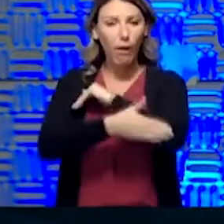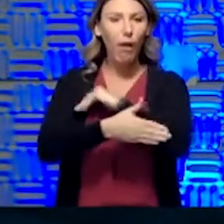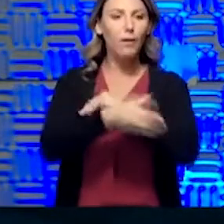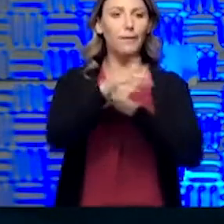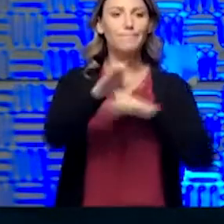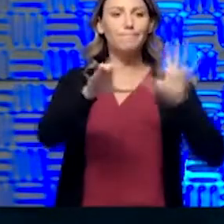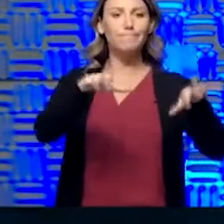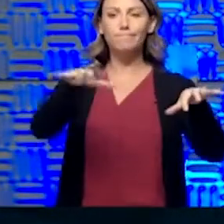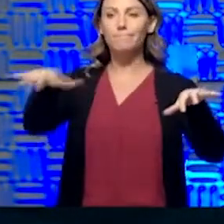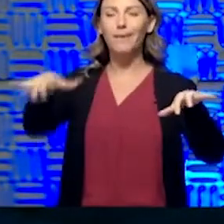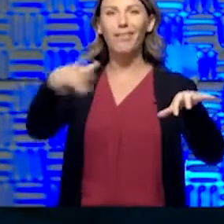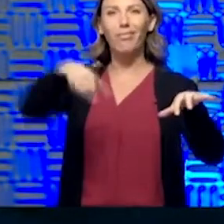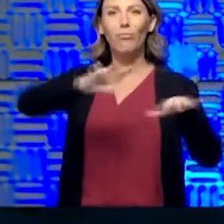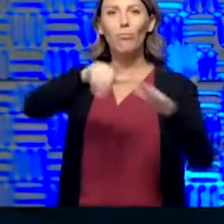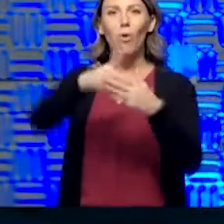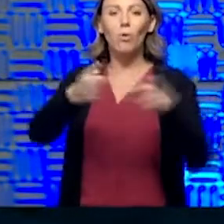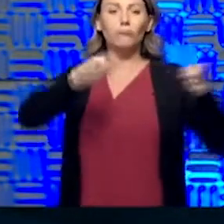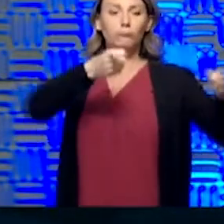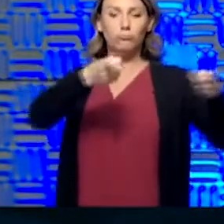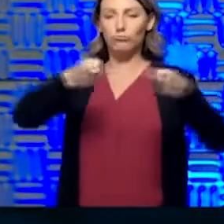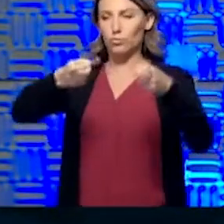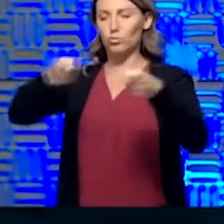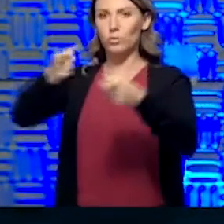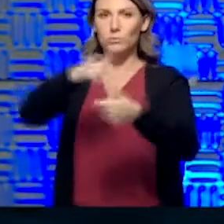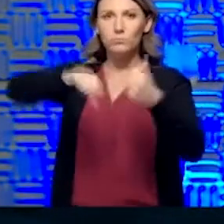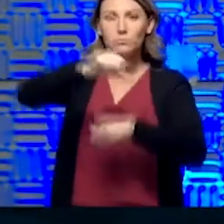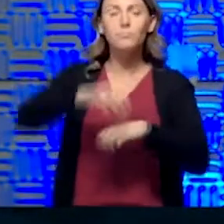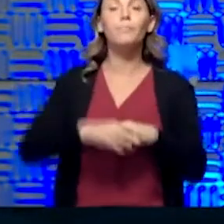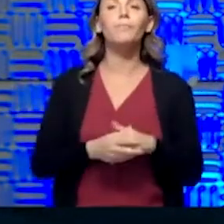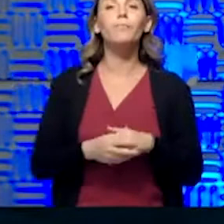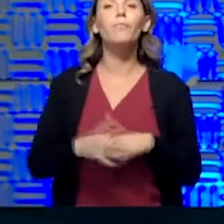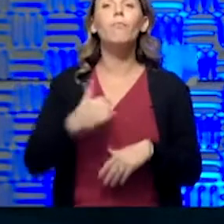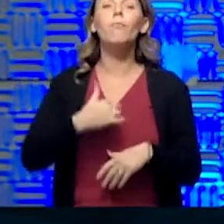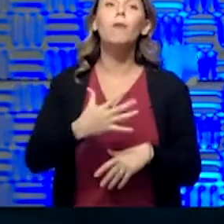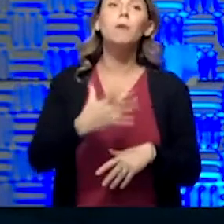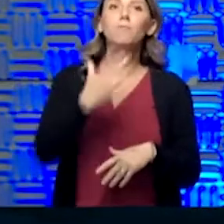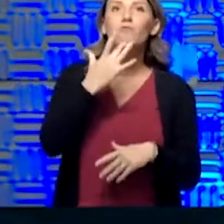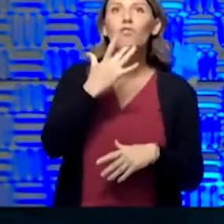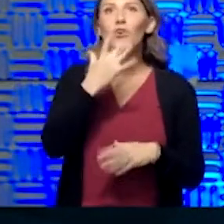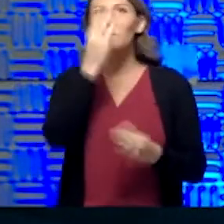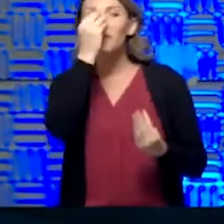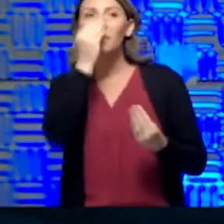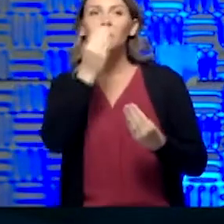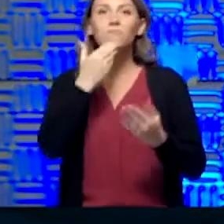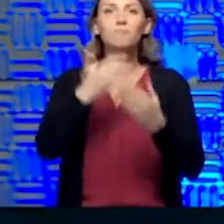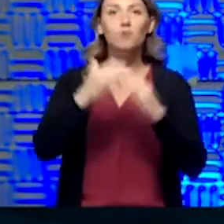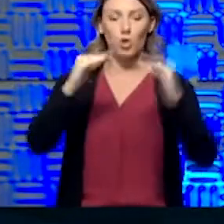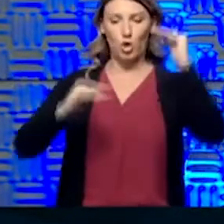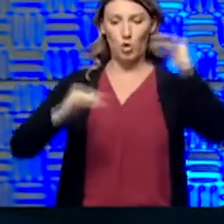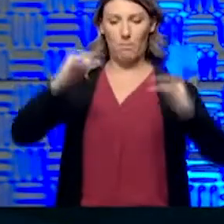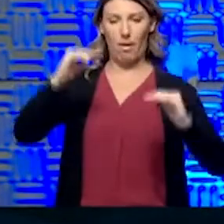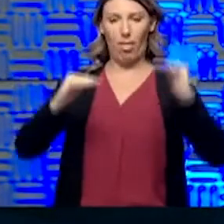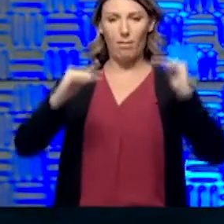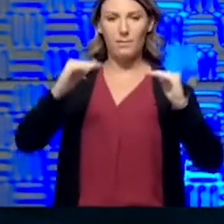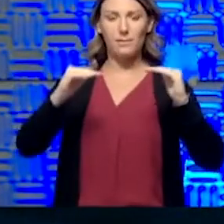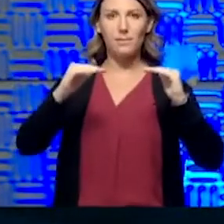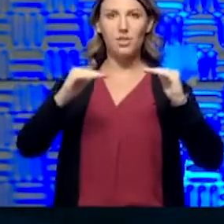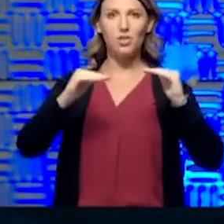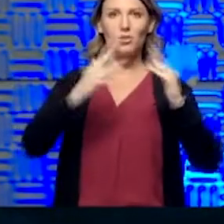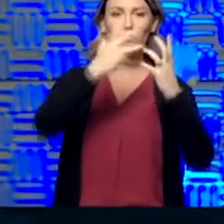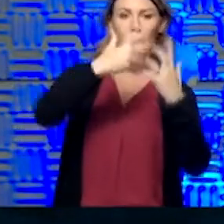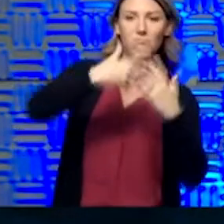control as well. So, I'd like to think that it's a balanced approach to phase in